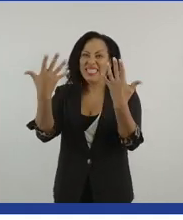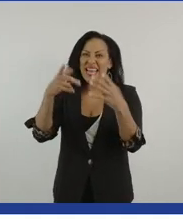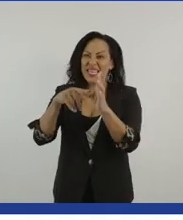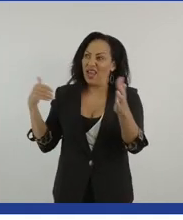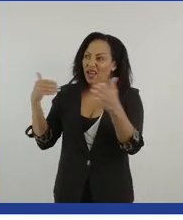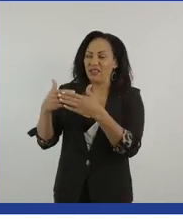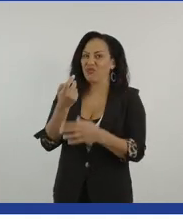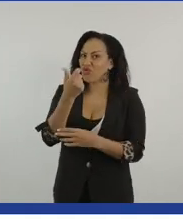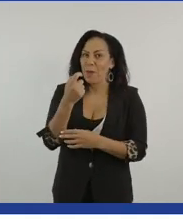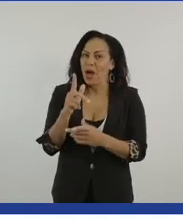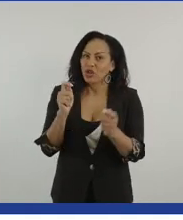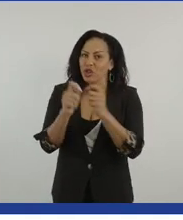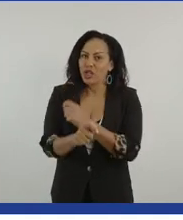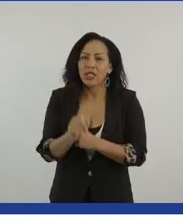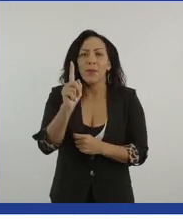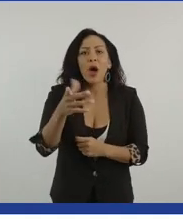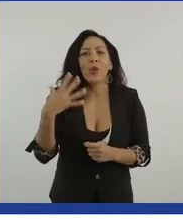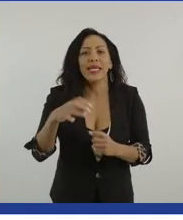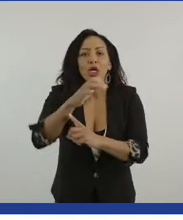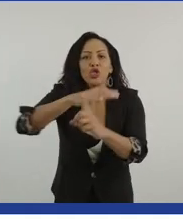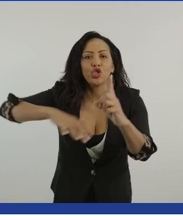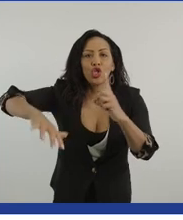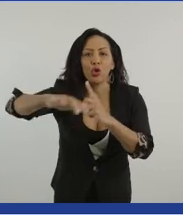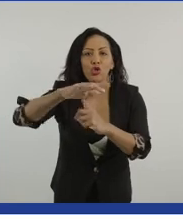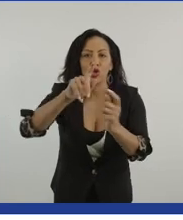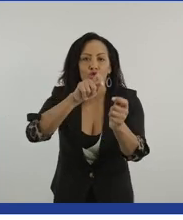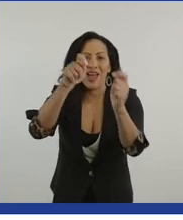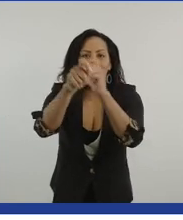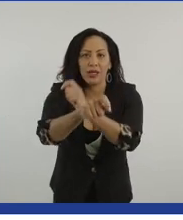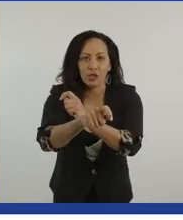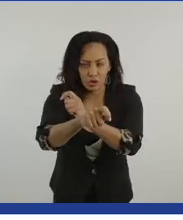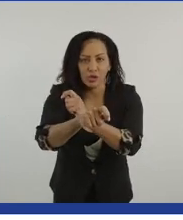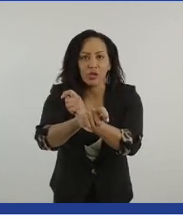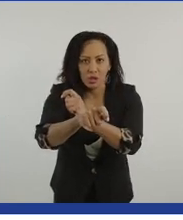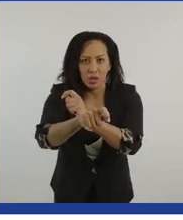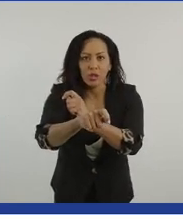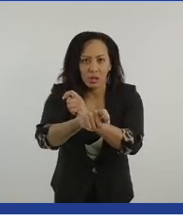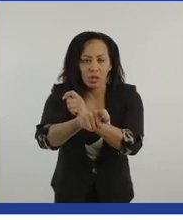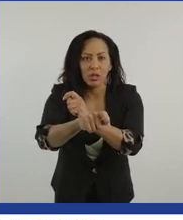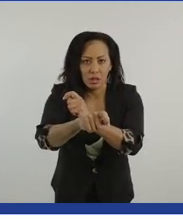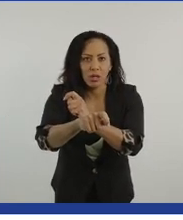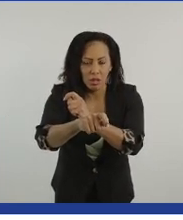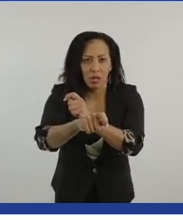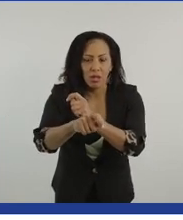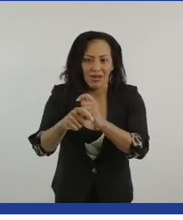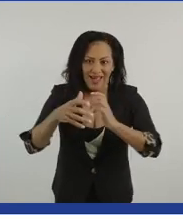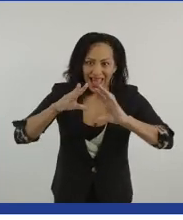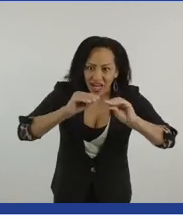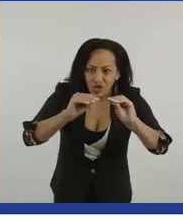need to make that social change. We need to get in at that, that starting position to start to educate